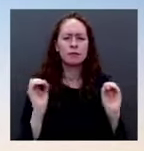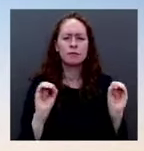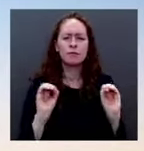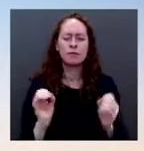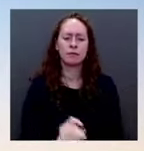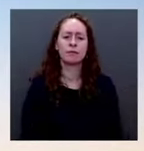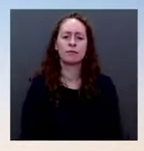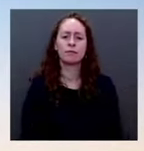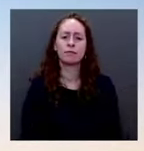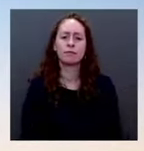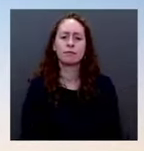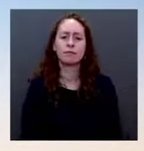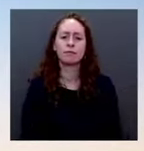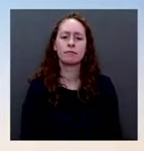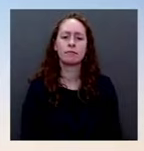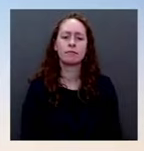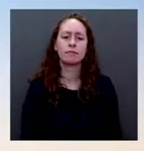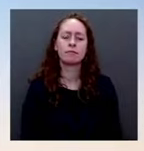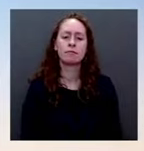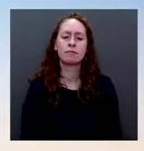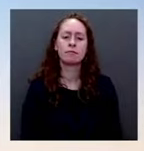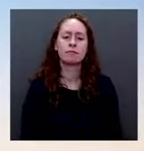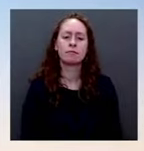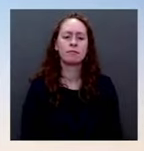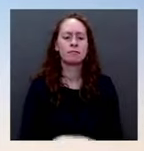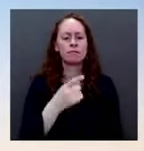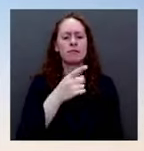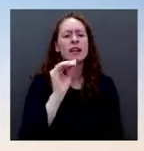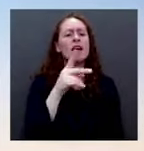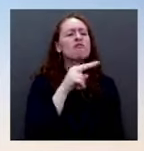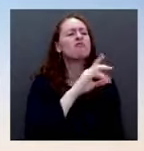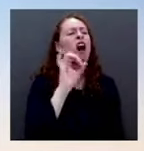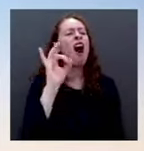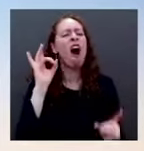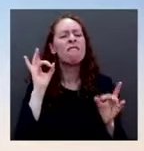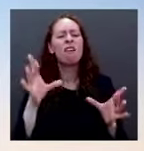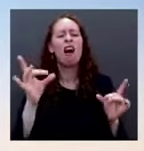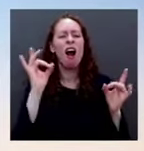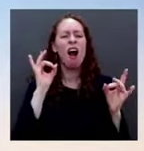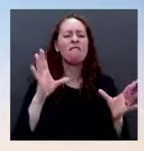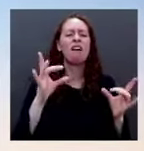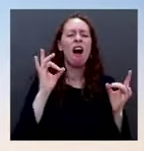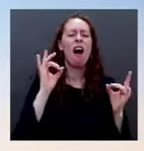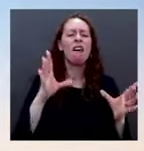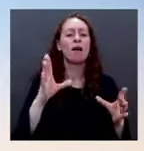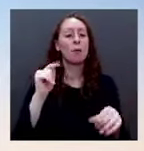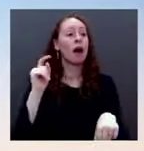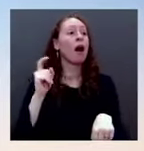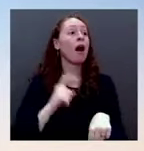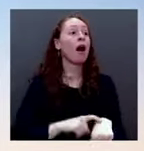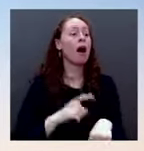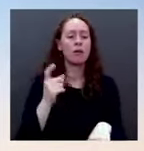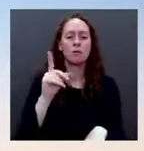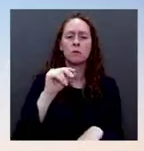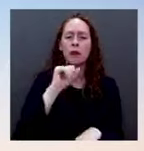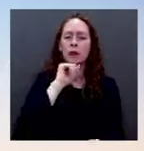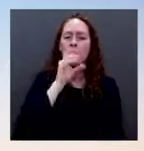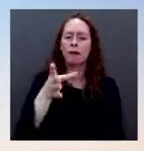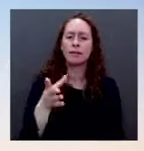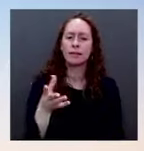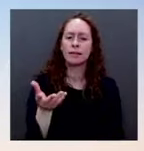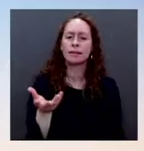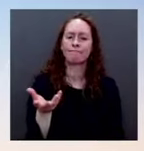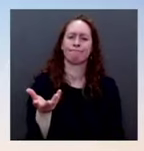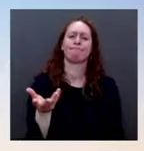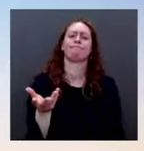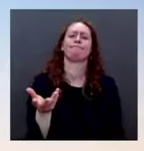lack of action, inaction, silence, you know, is something that is irresponsible as well.